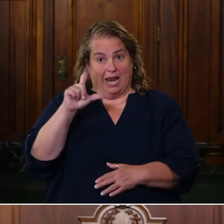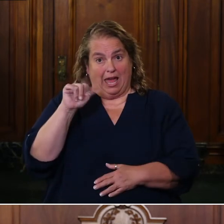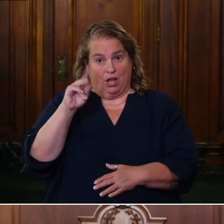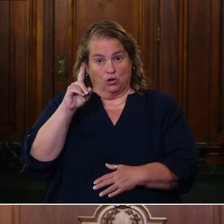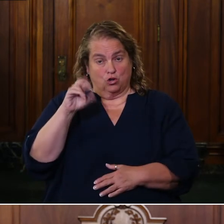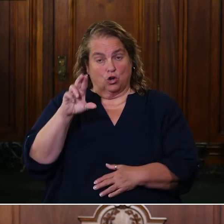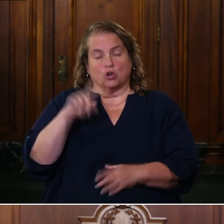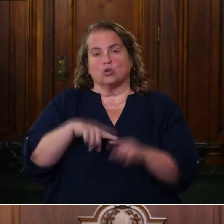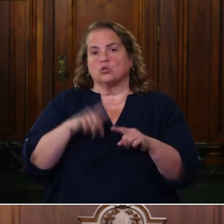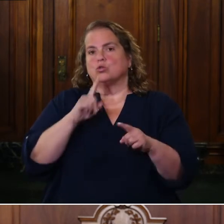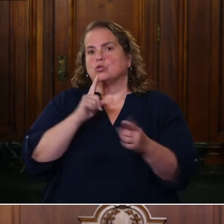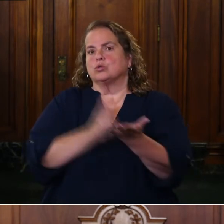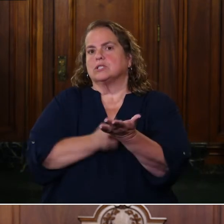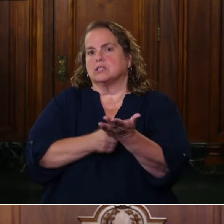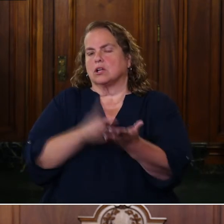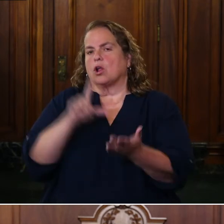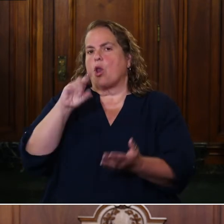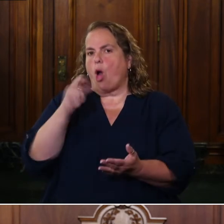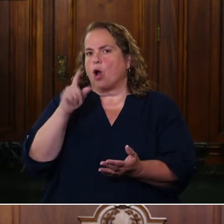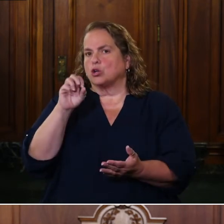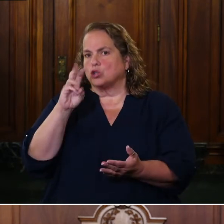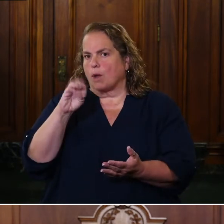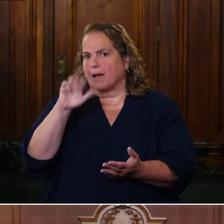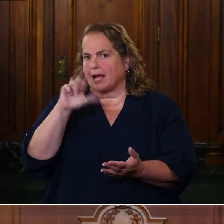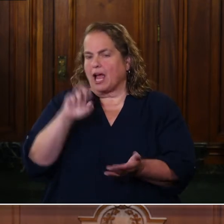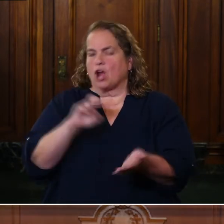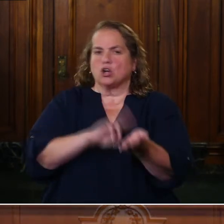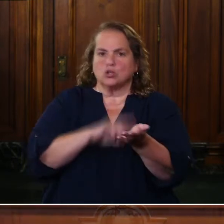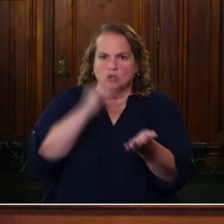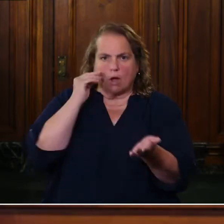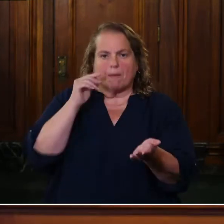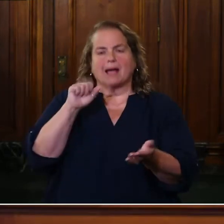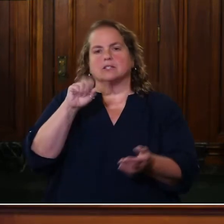long term care as well as pandemic